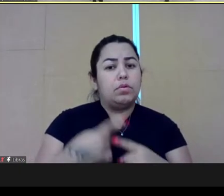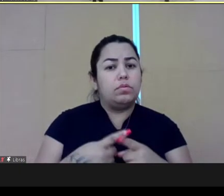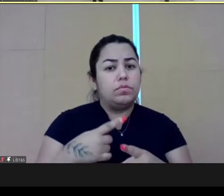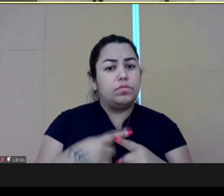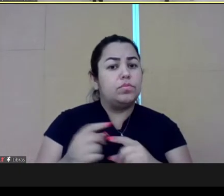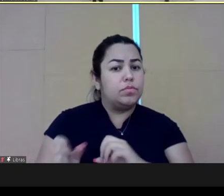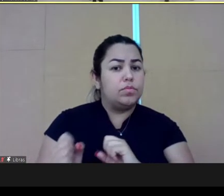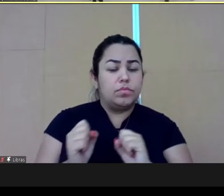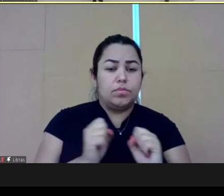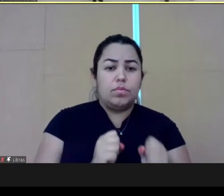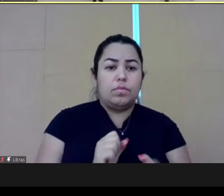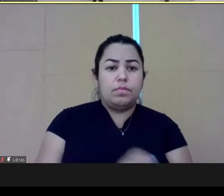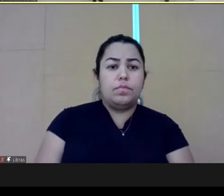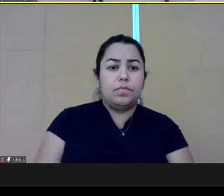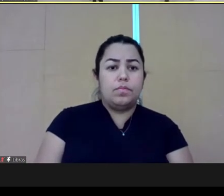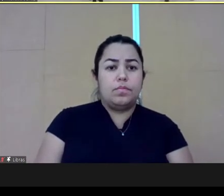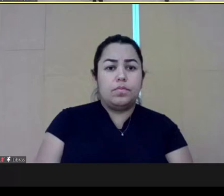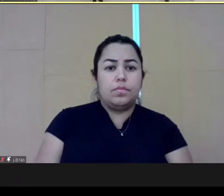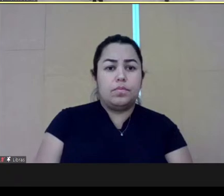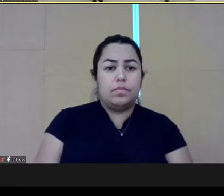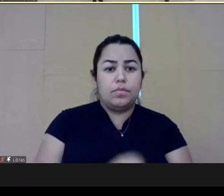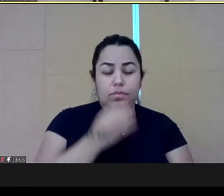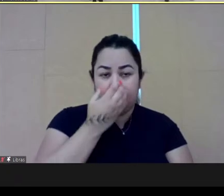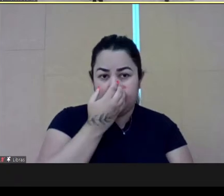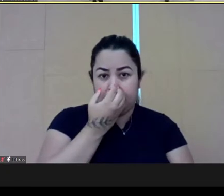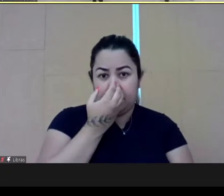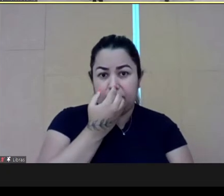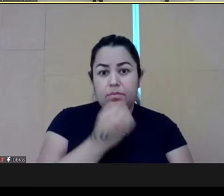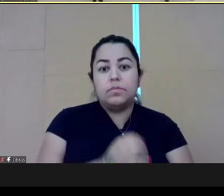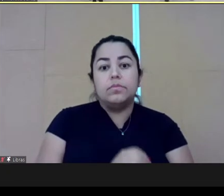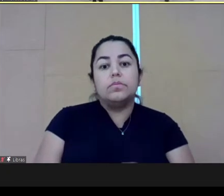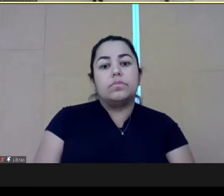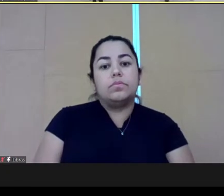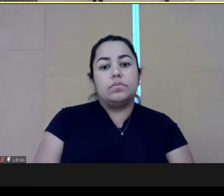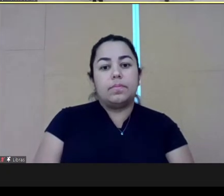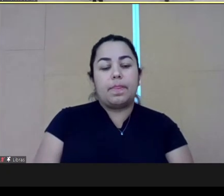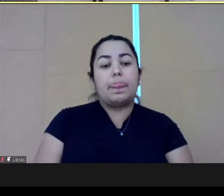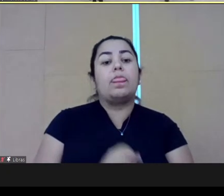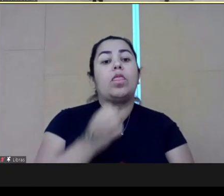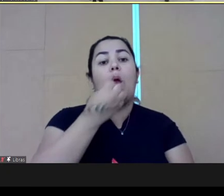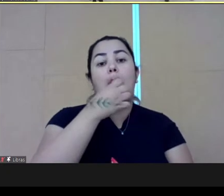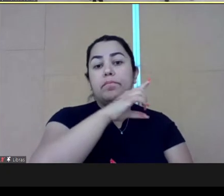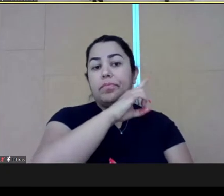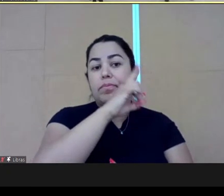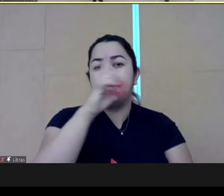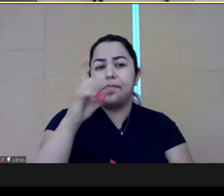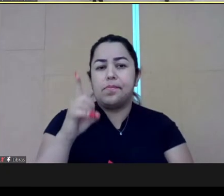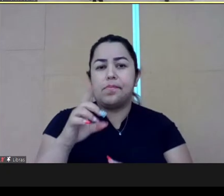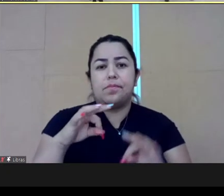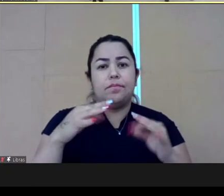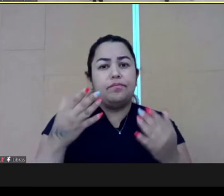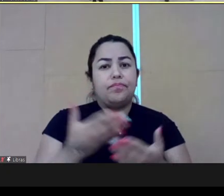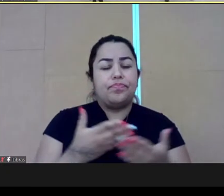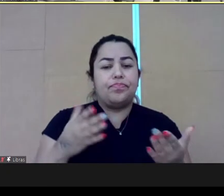Great news. Thank you. Thank you. you. Hello. Good morning everyone. I